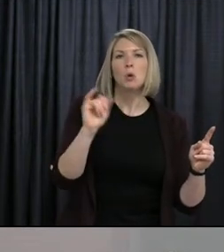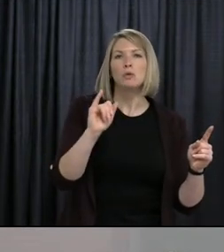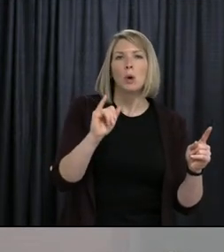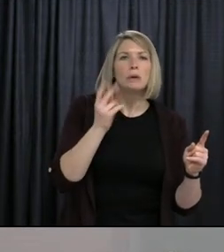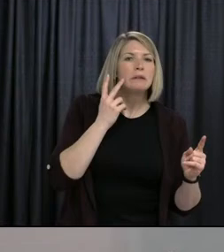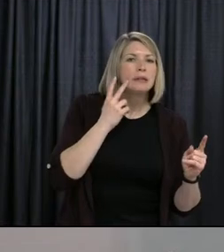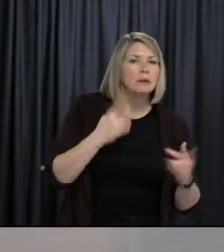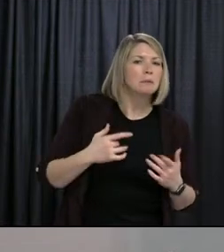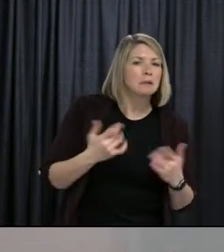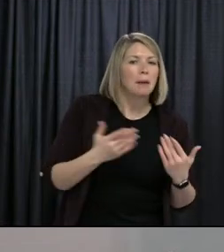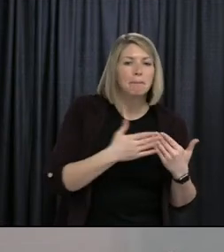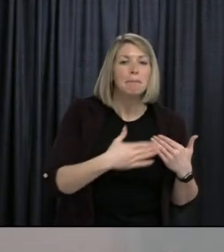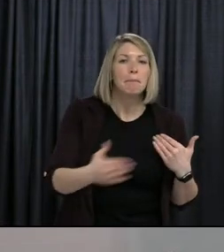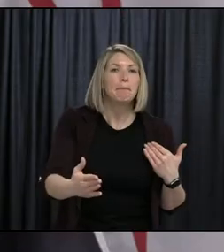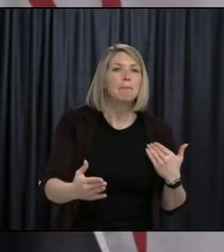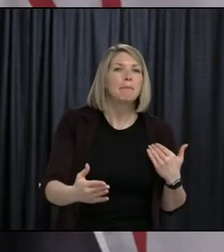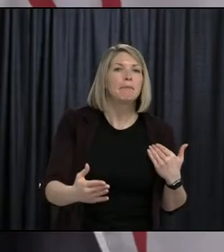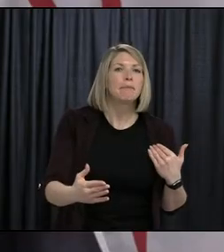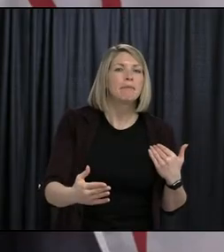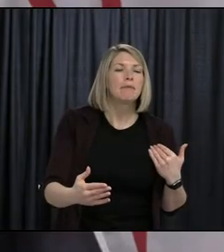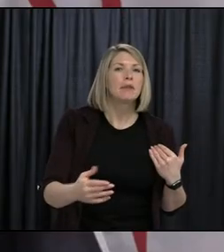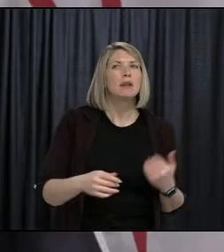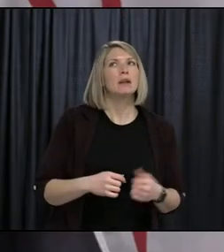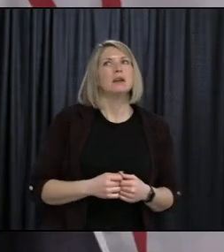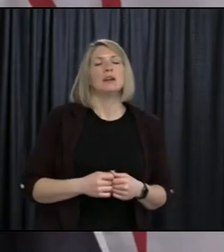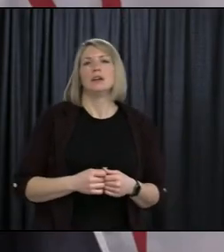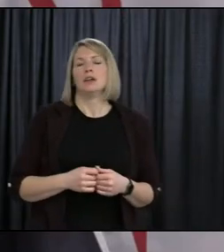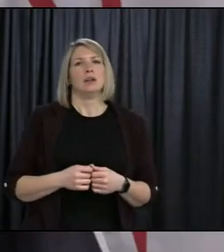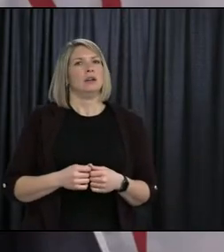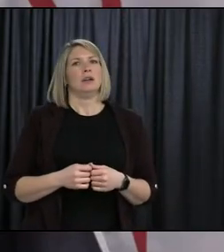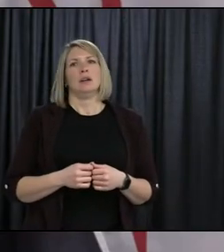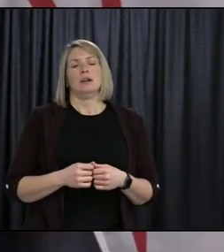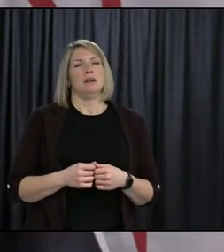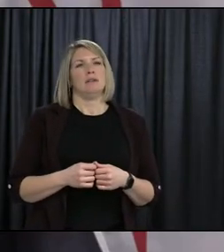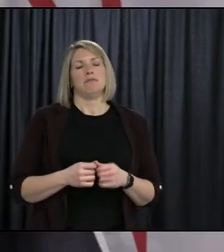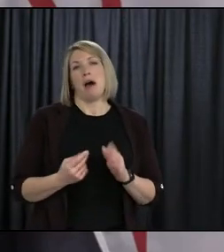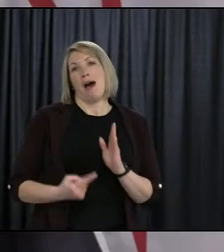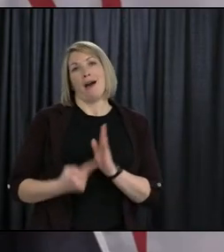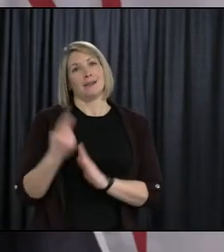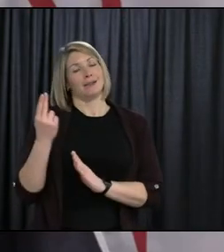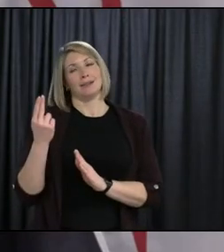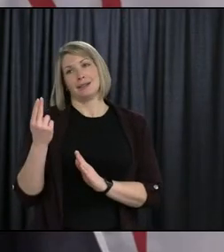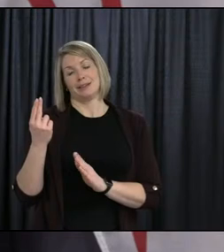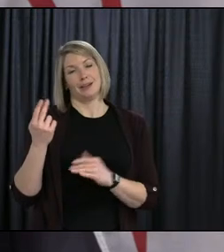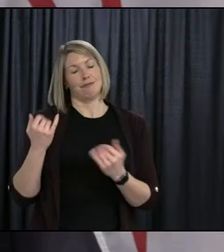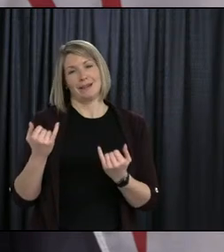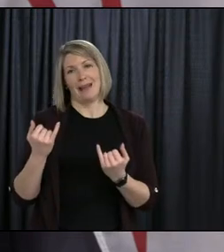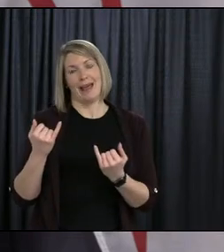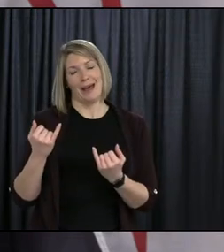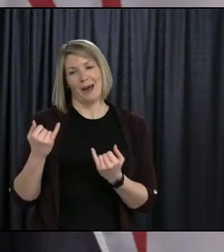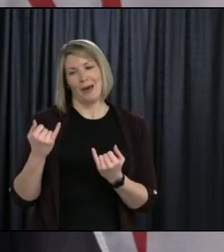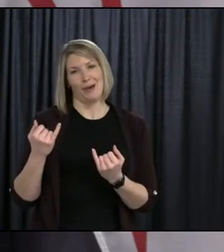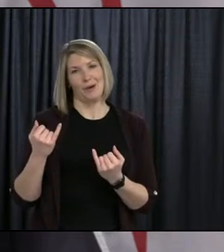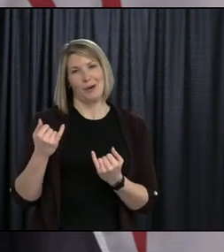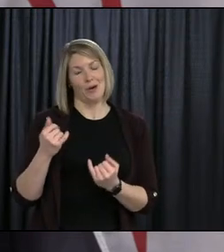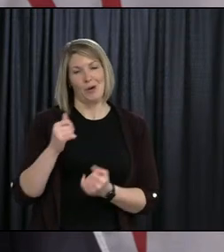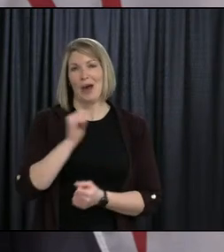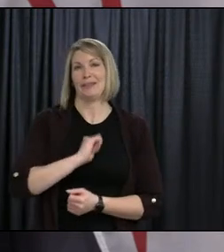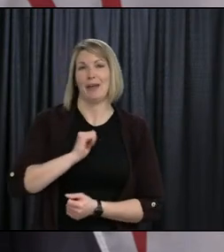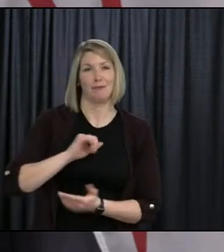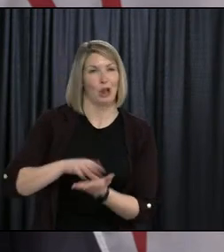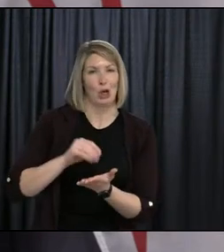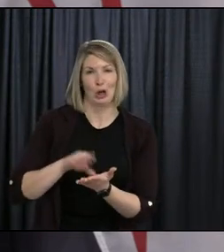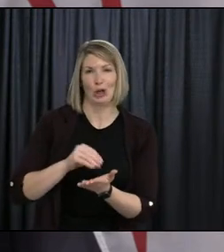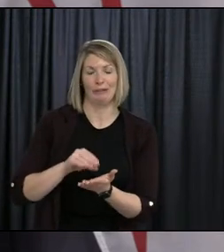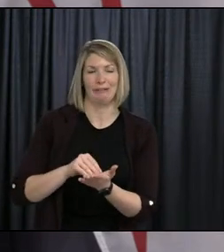Oh, look, clearly, this has been a learning experience. And we're a learning organization. We will adapt